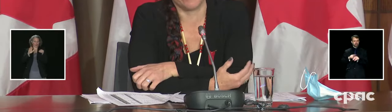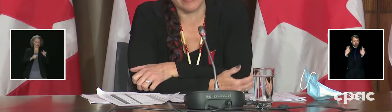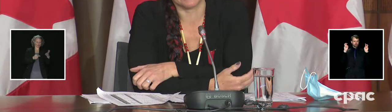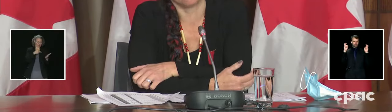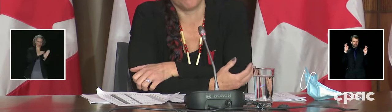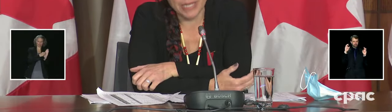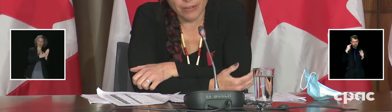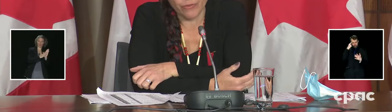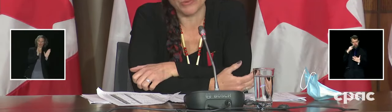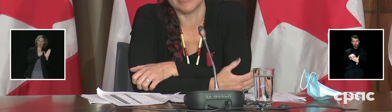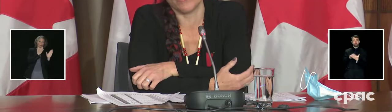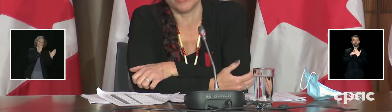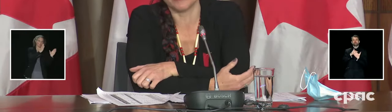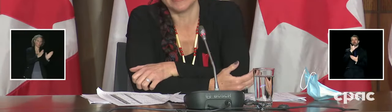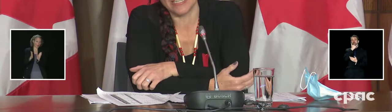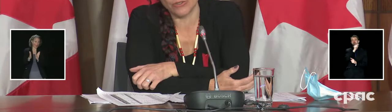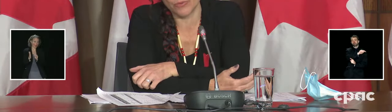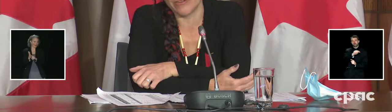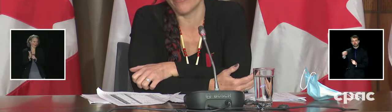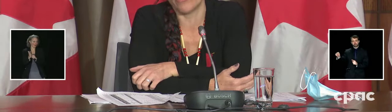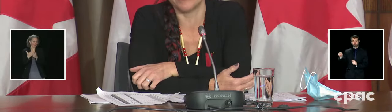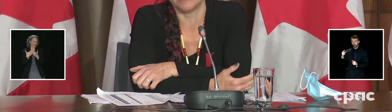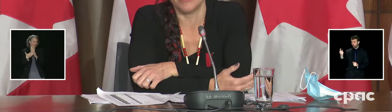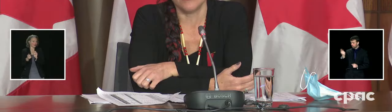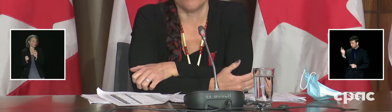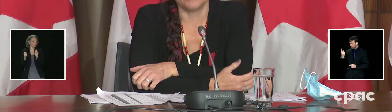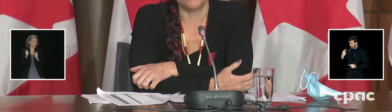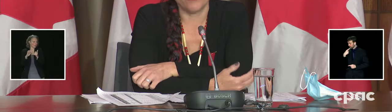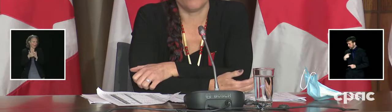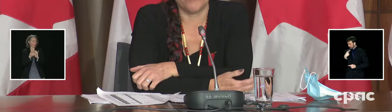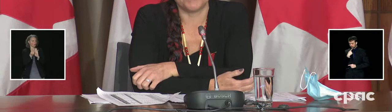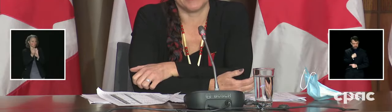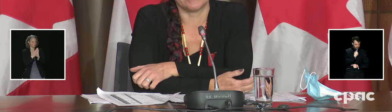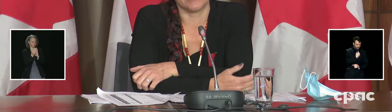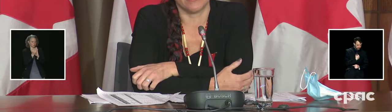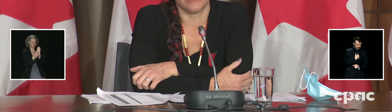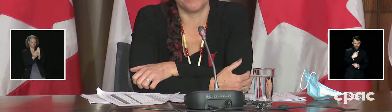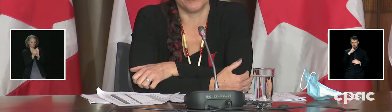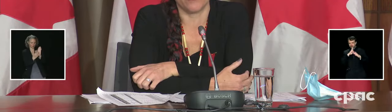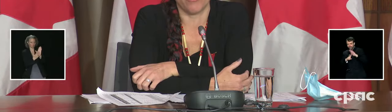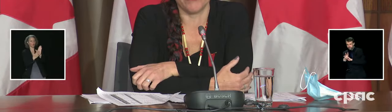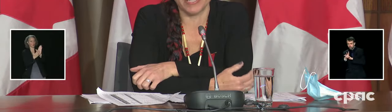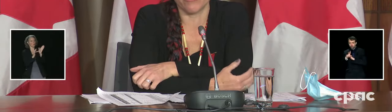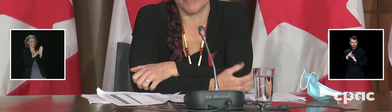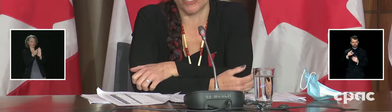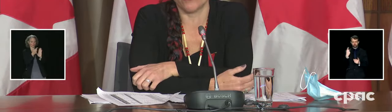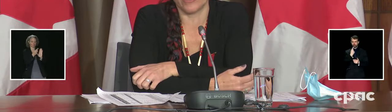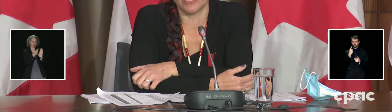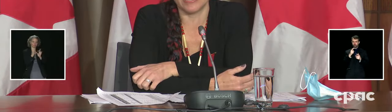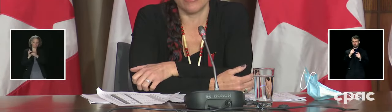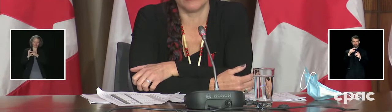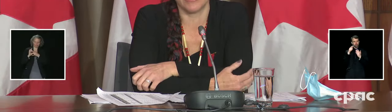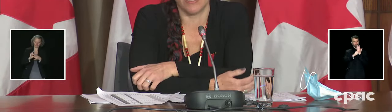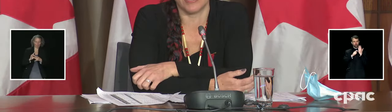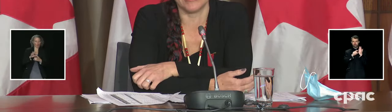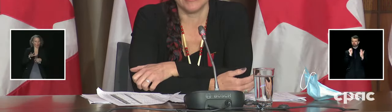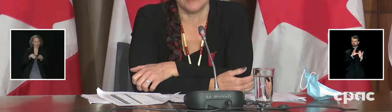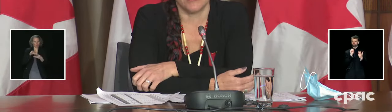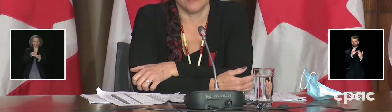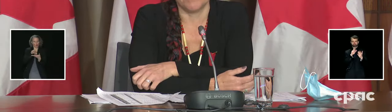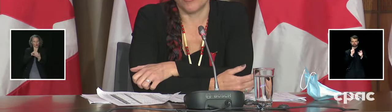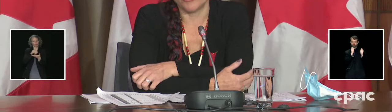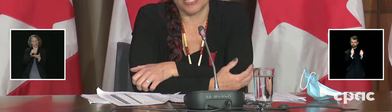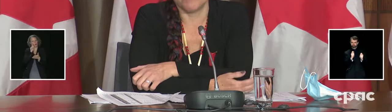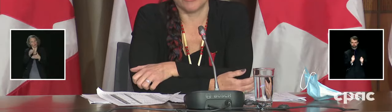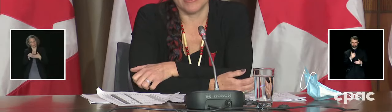say how things have been unfolding and will continue to unfold. And we do hope that, you know, all this information will continue to guide